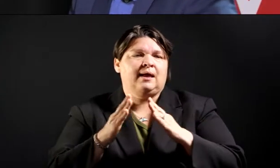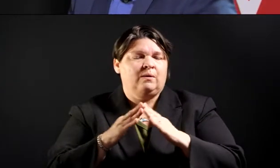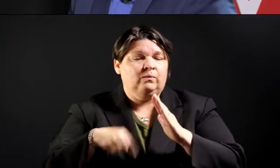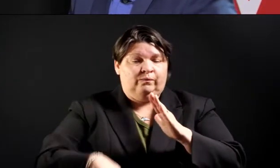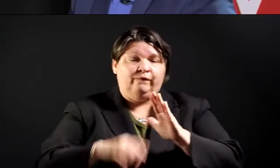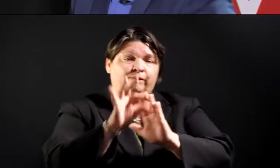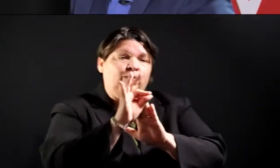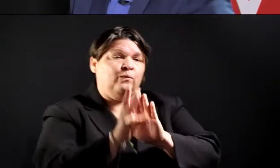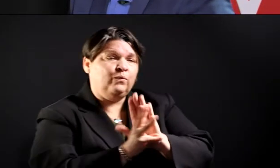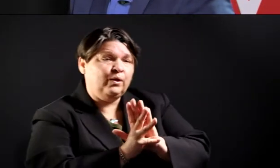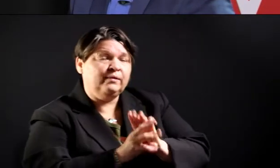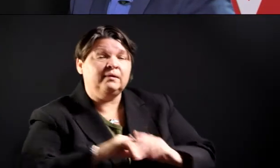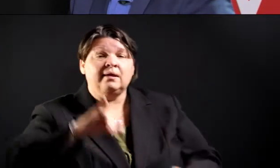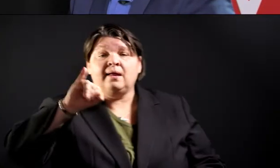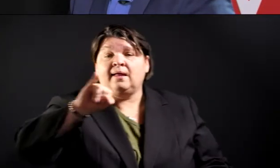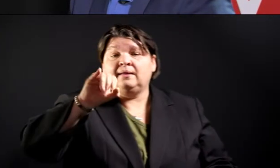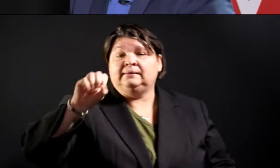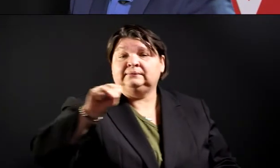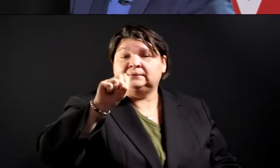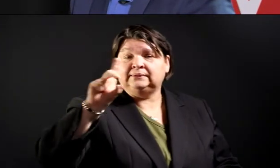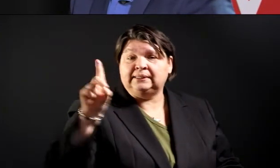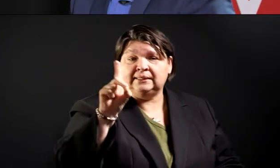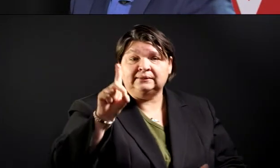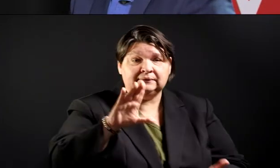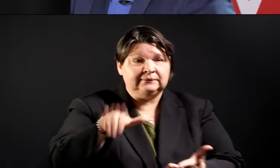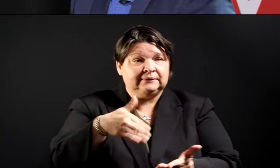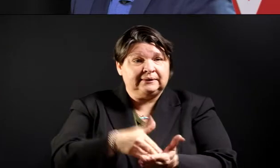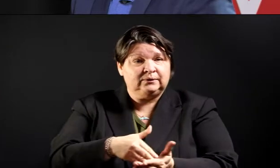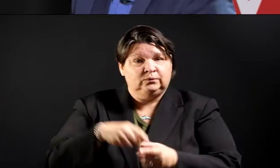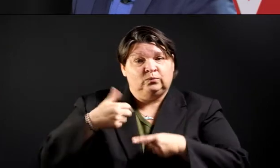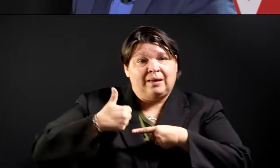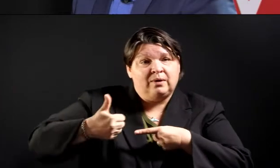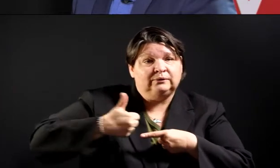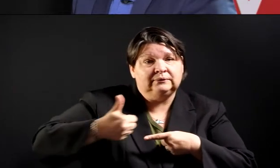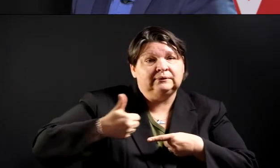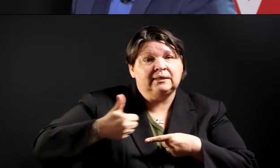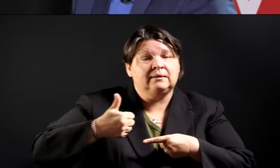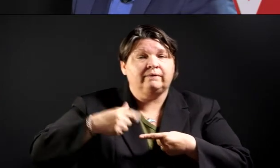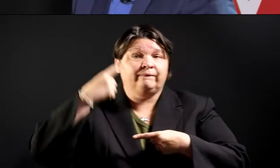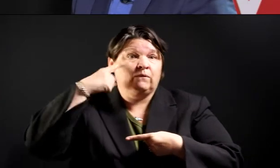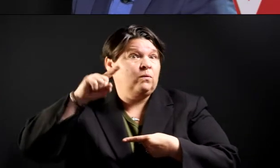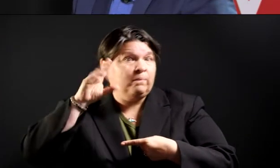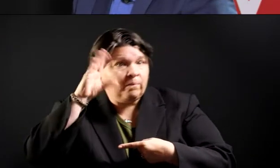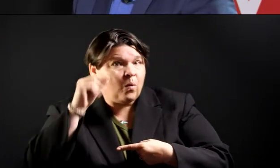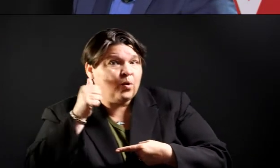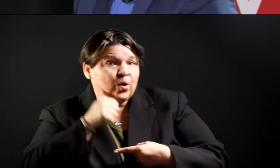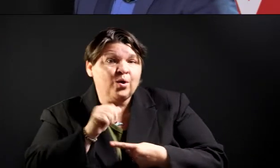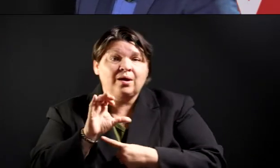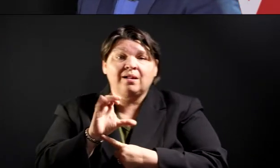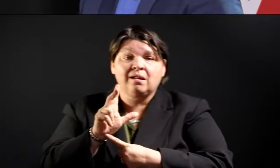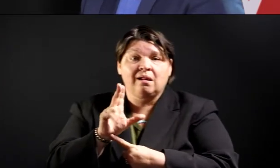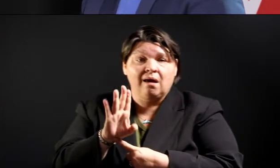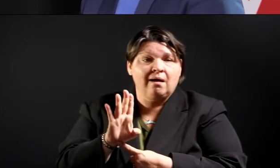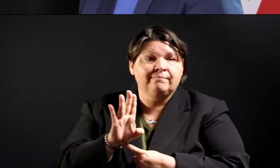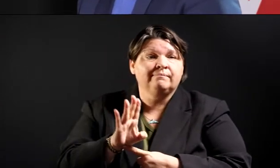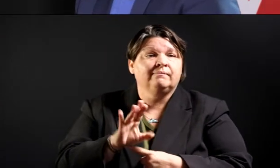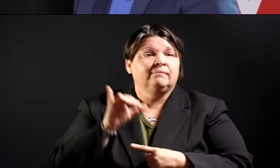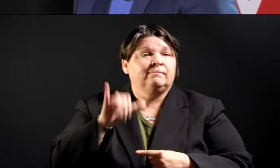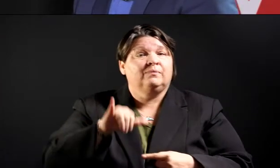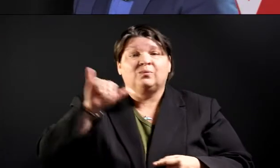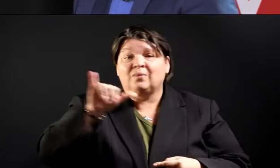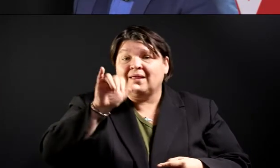Transforming Lives, Boys and Girls Club, the YMCA, United Community Centers,